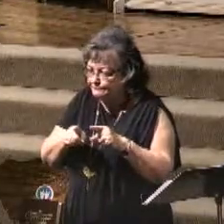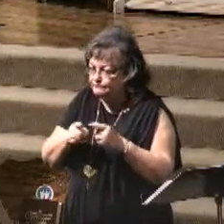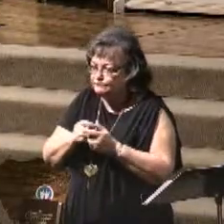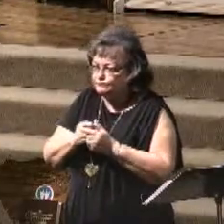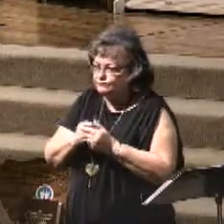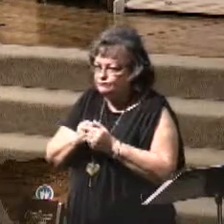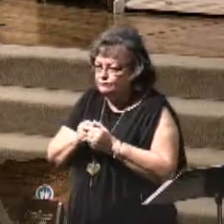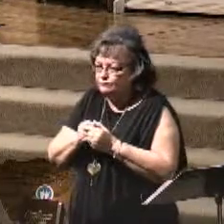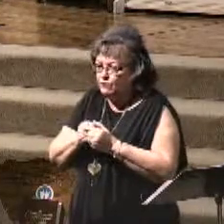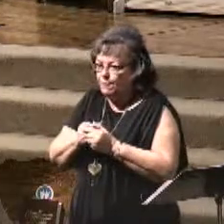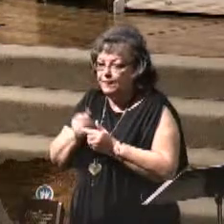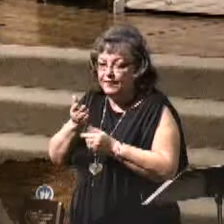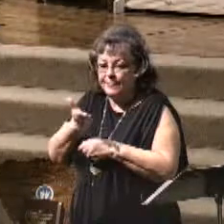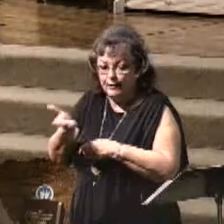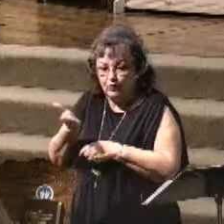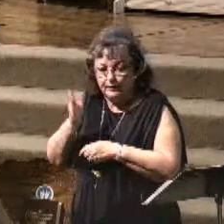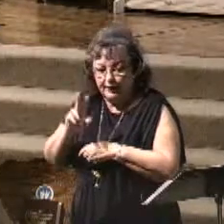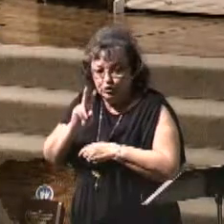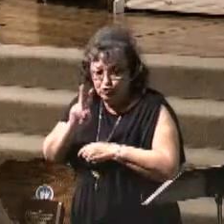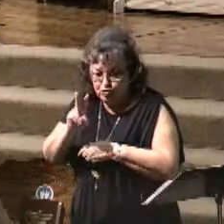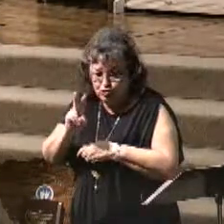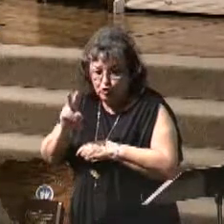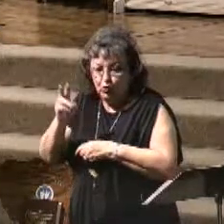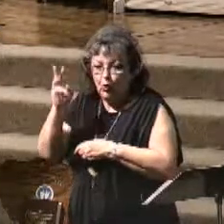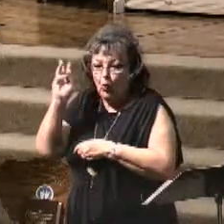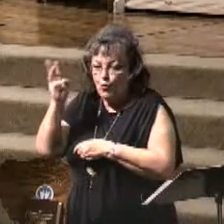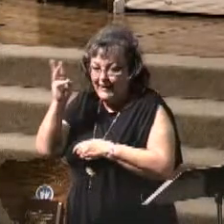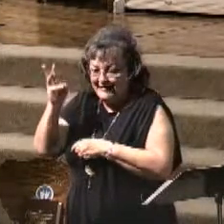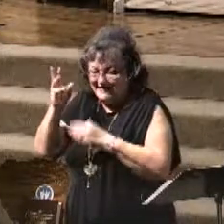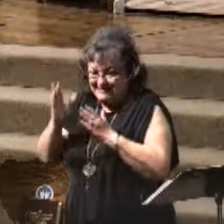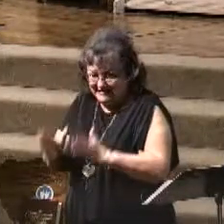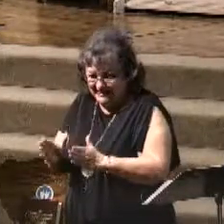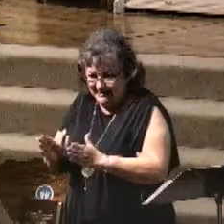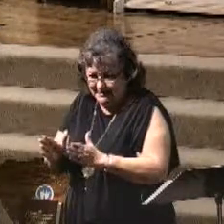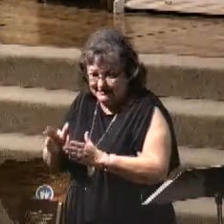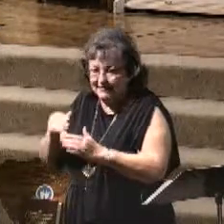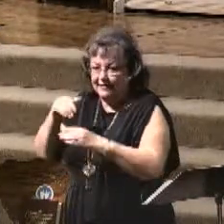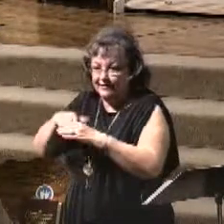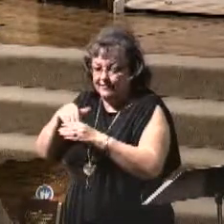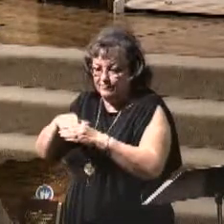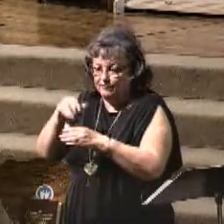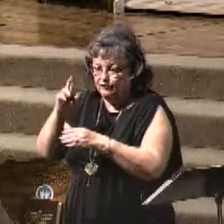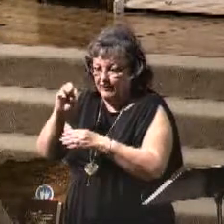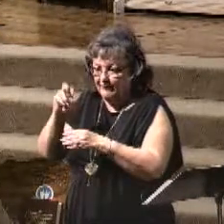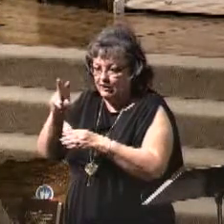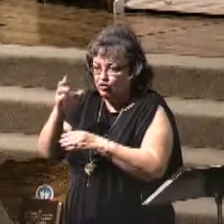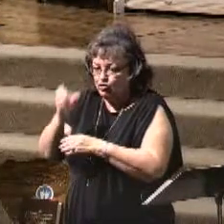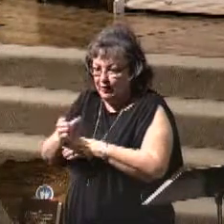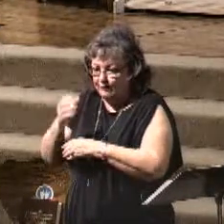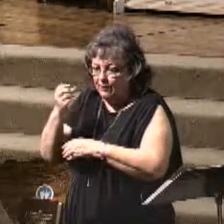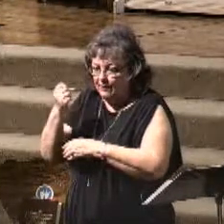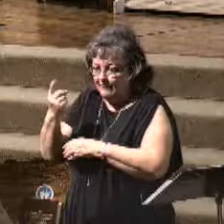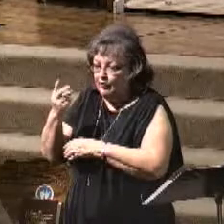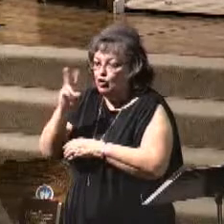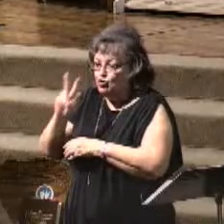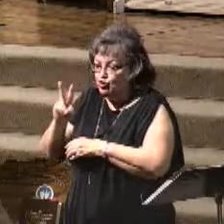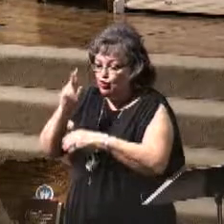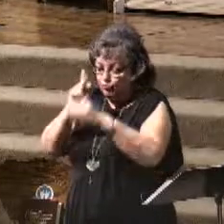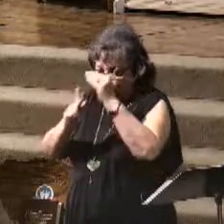two witnesses. And we find that in Revelation chapter 11. And two witnesses, two prophets,